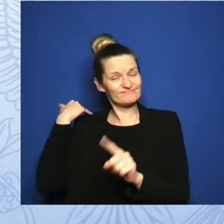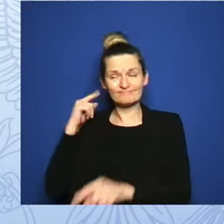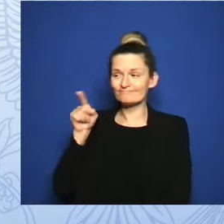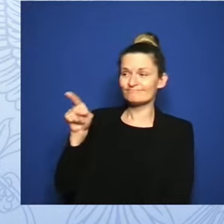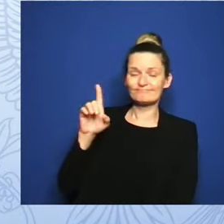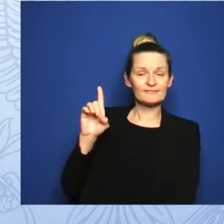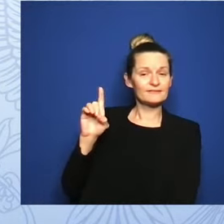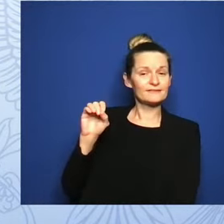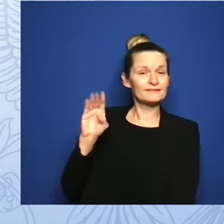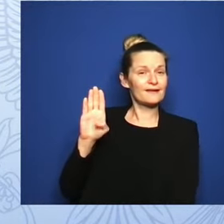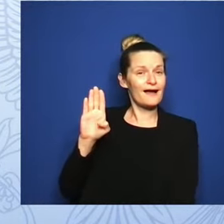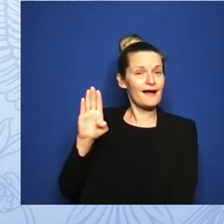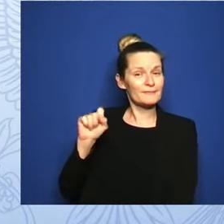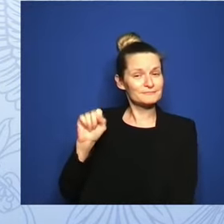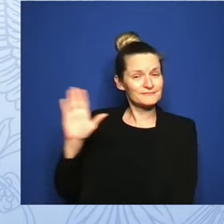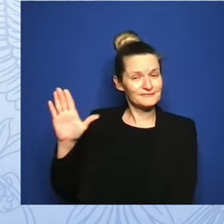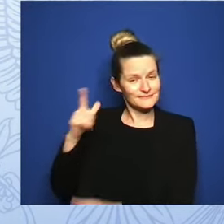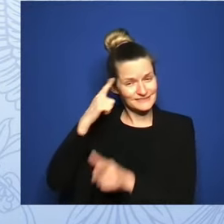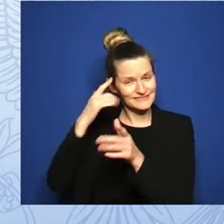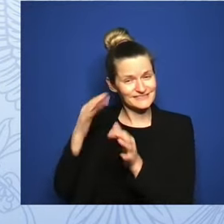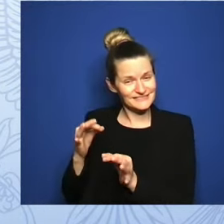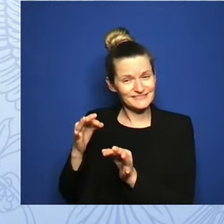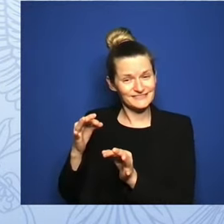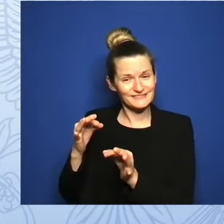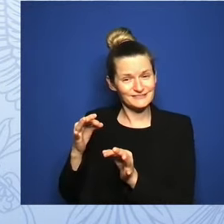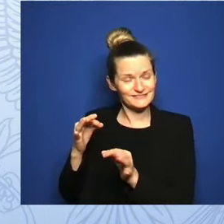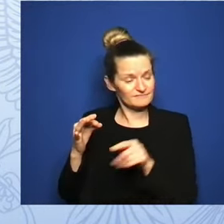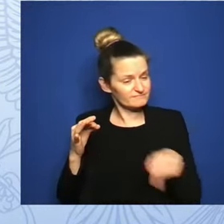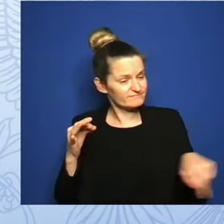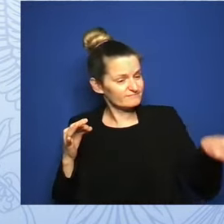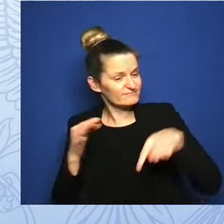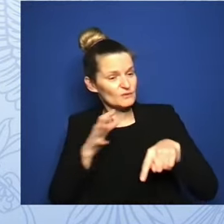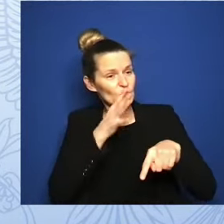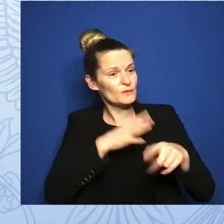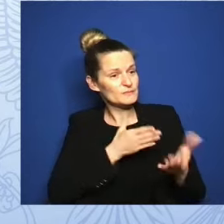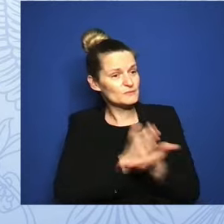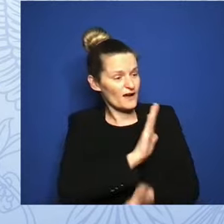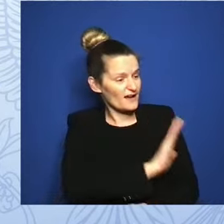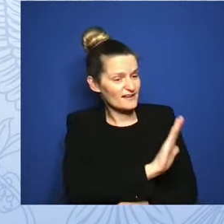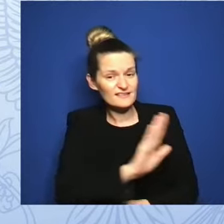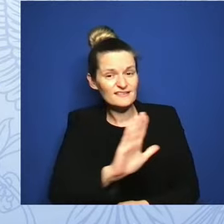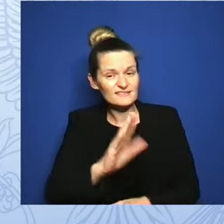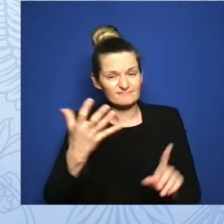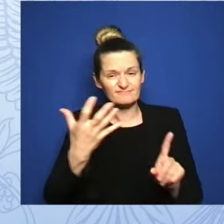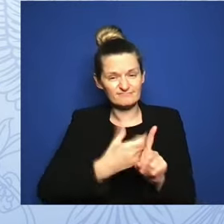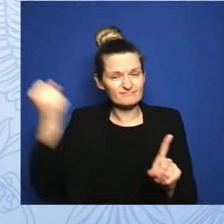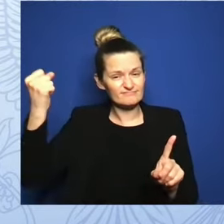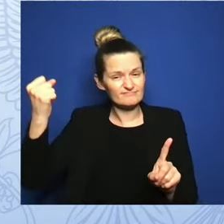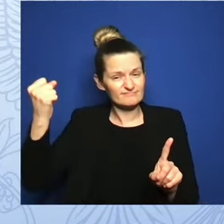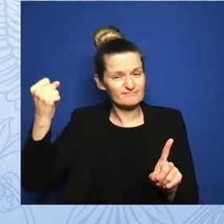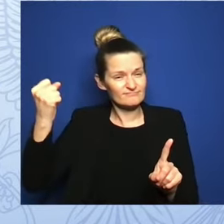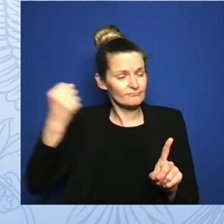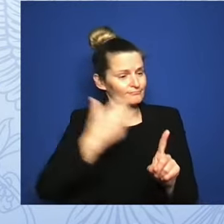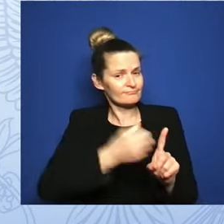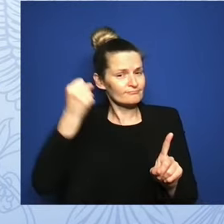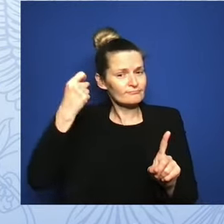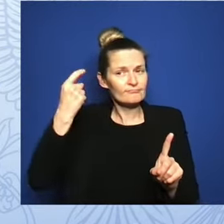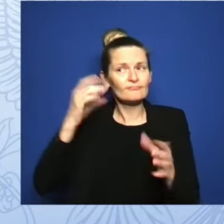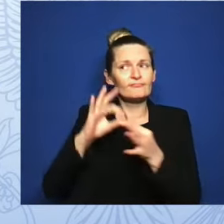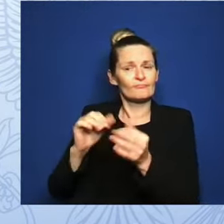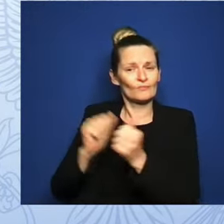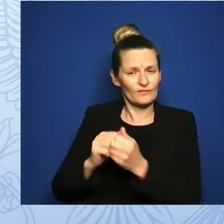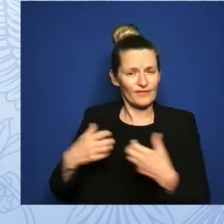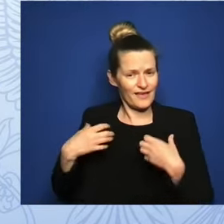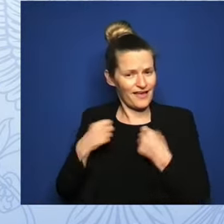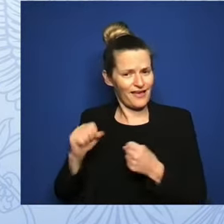ability to make their own health care decisions. Today, 18 states have abortion bans in